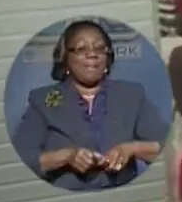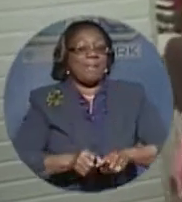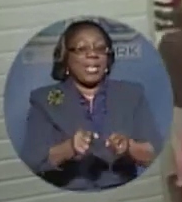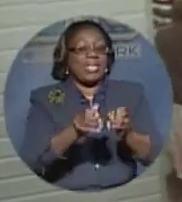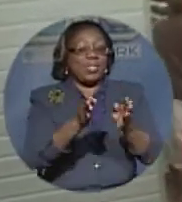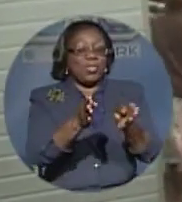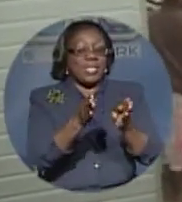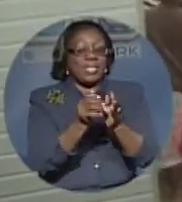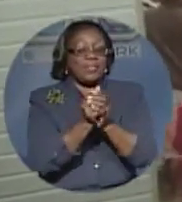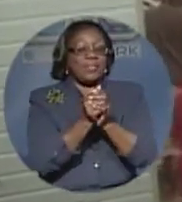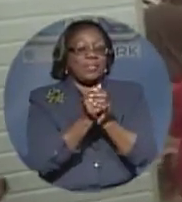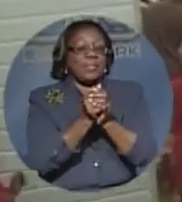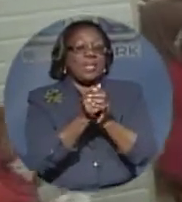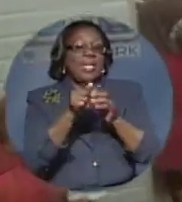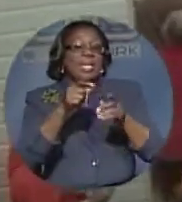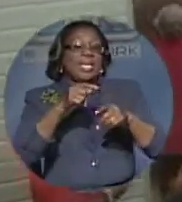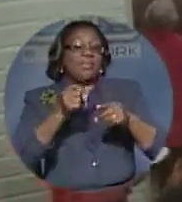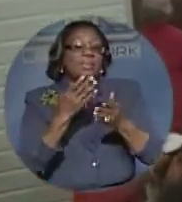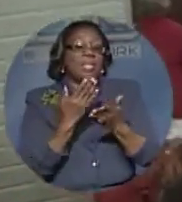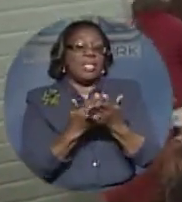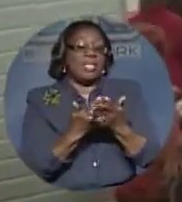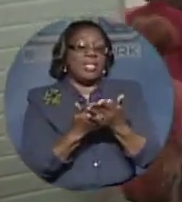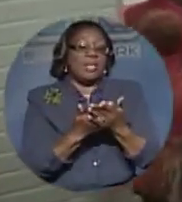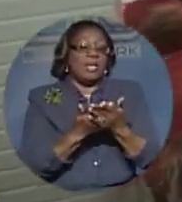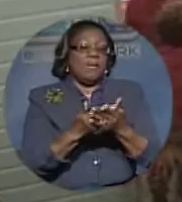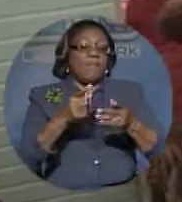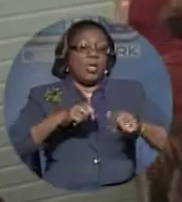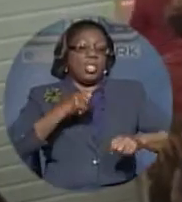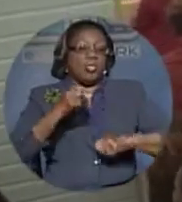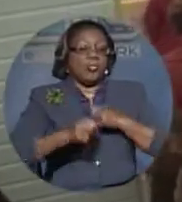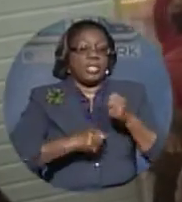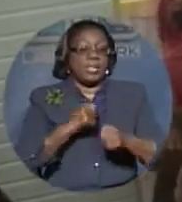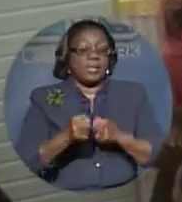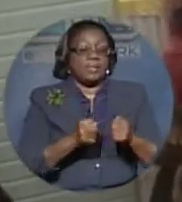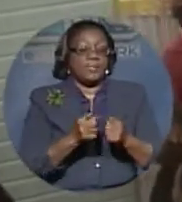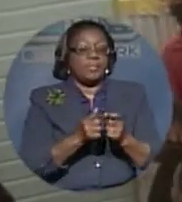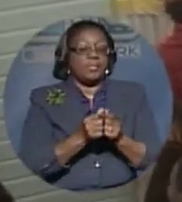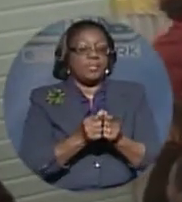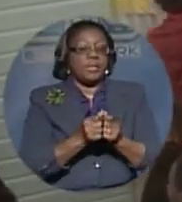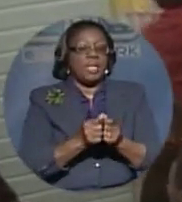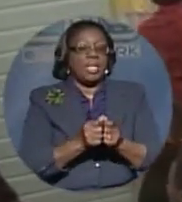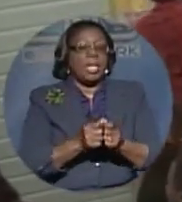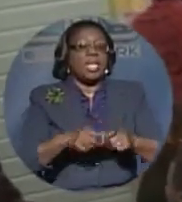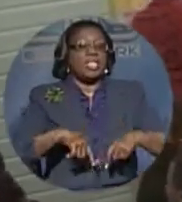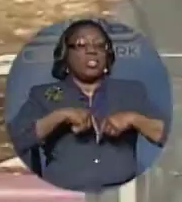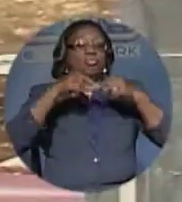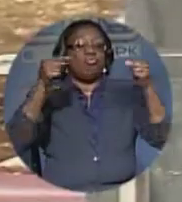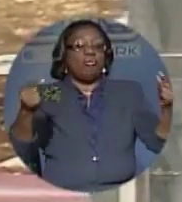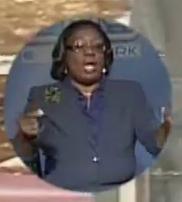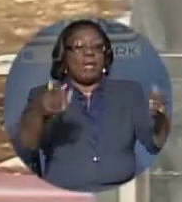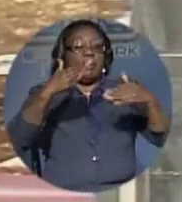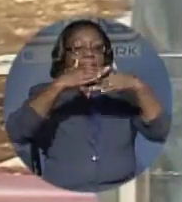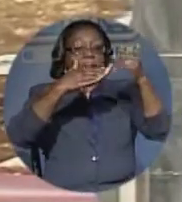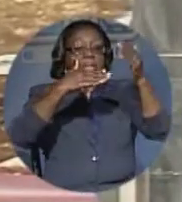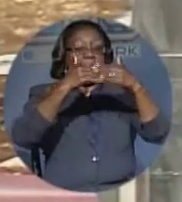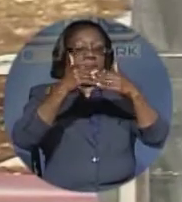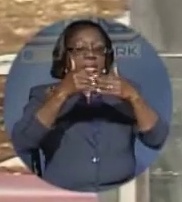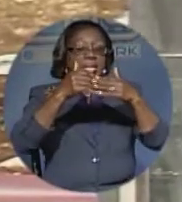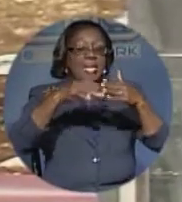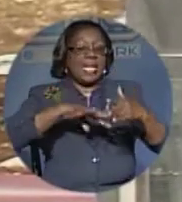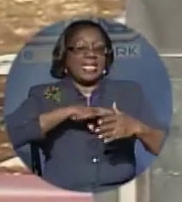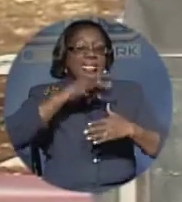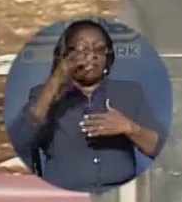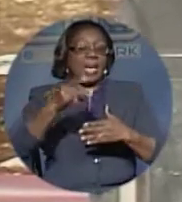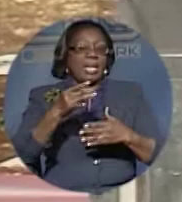helping to anchor an evolving tourism product, as Prime Minister Ingram notes. This grand edifice, inspired by